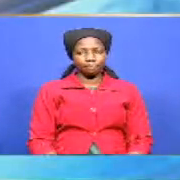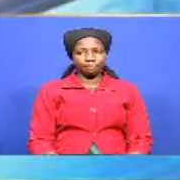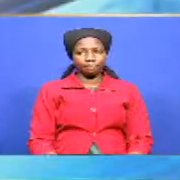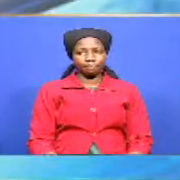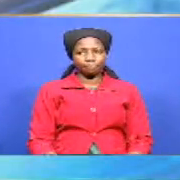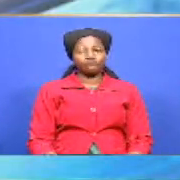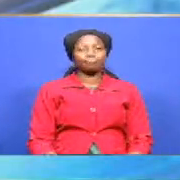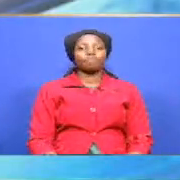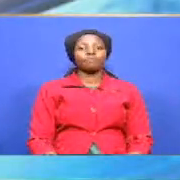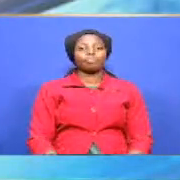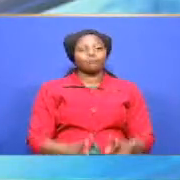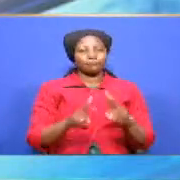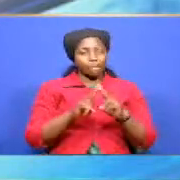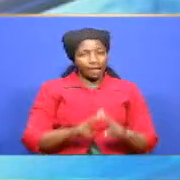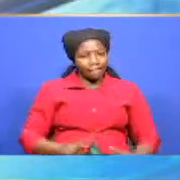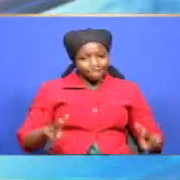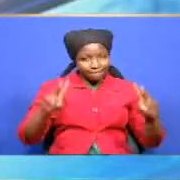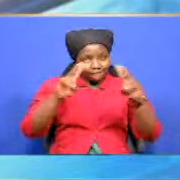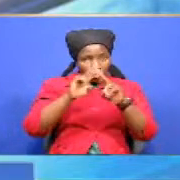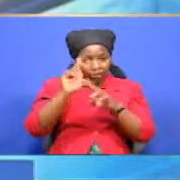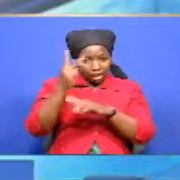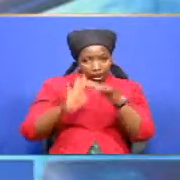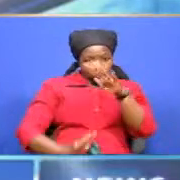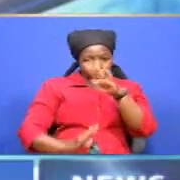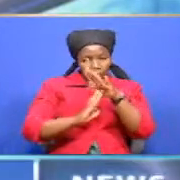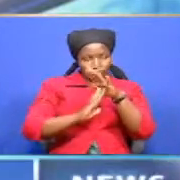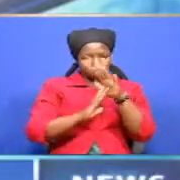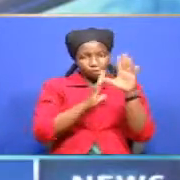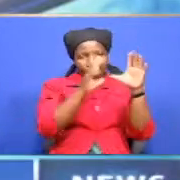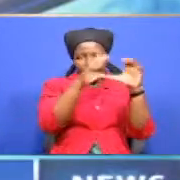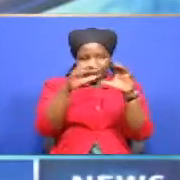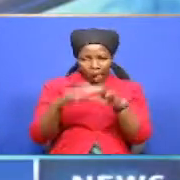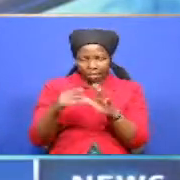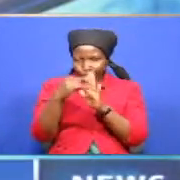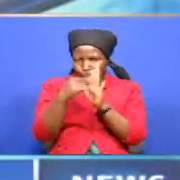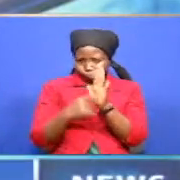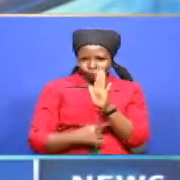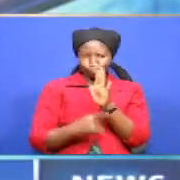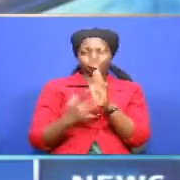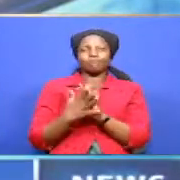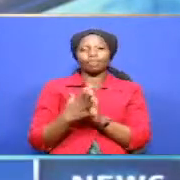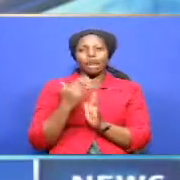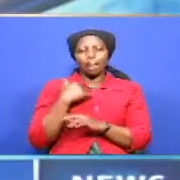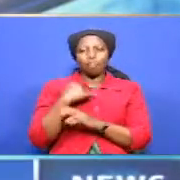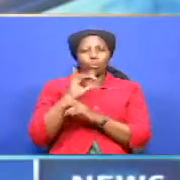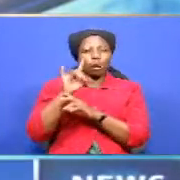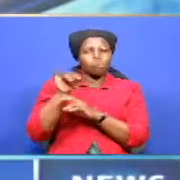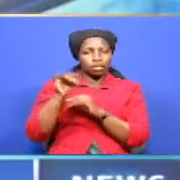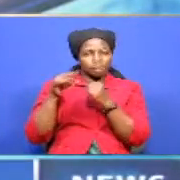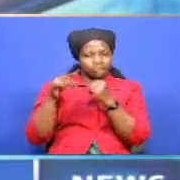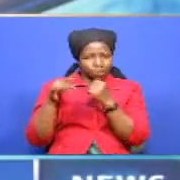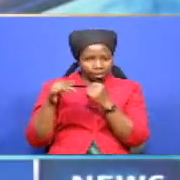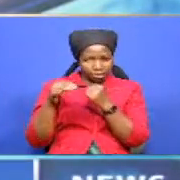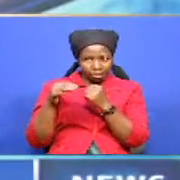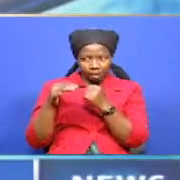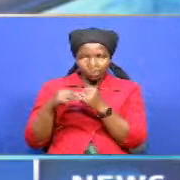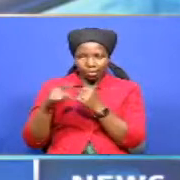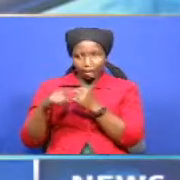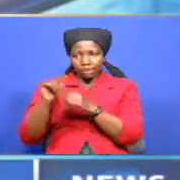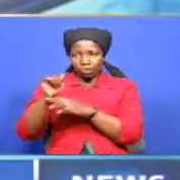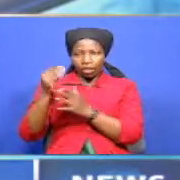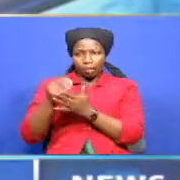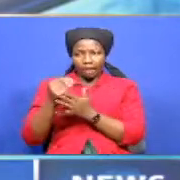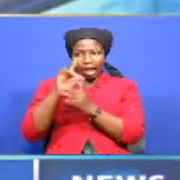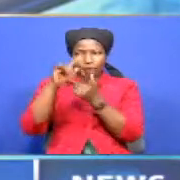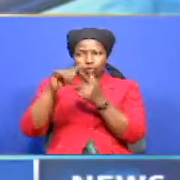the value of kenya's top listed farms has frank to 1.6 trillion shillings this year too much compared to